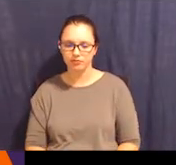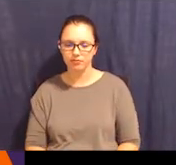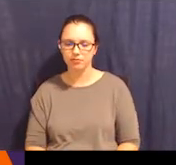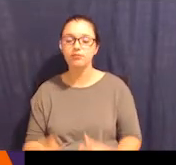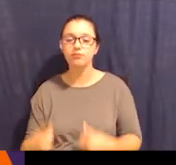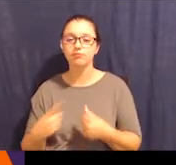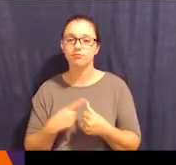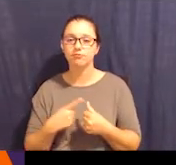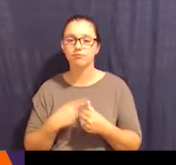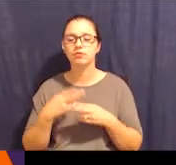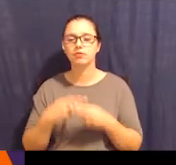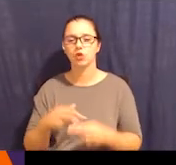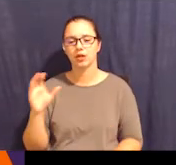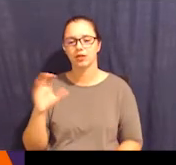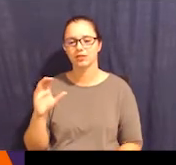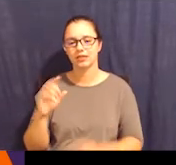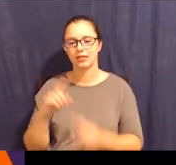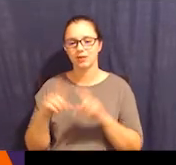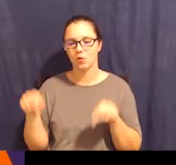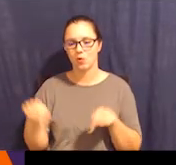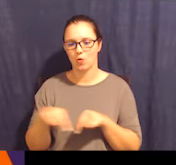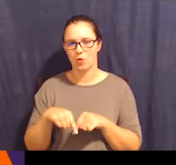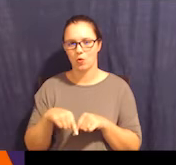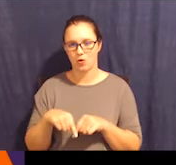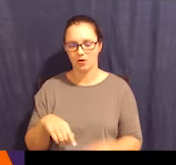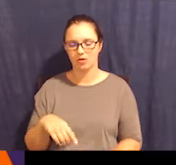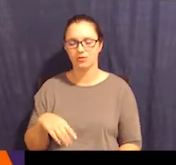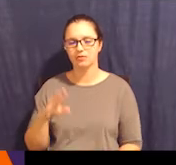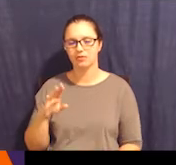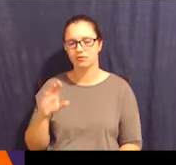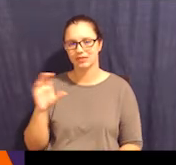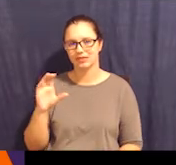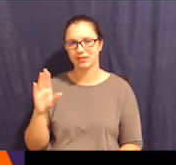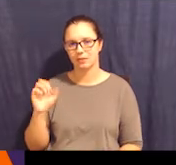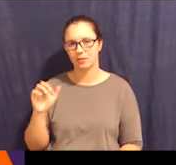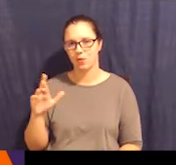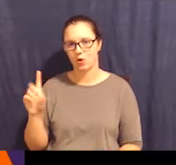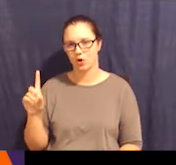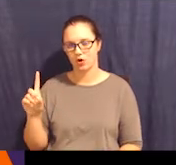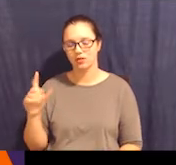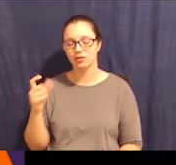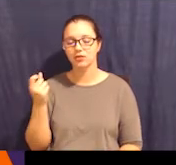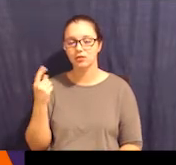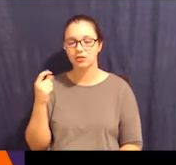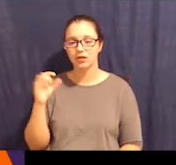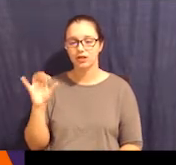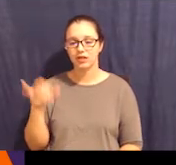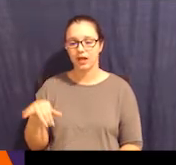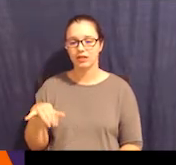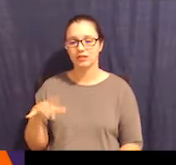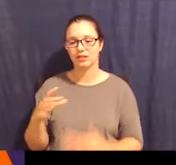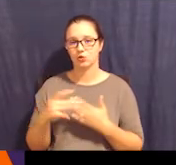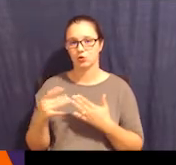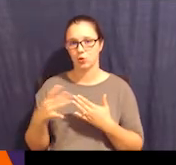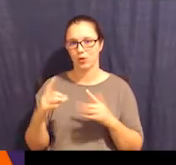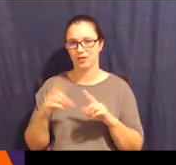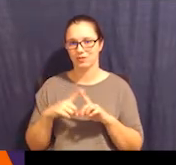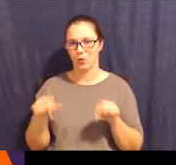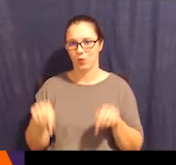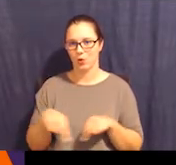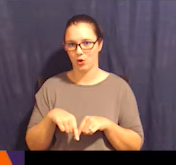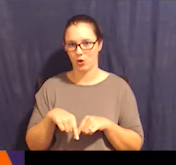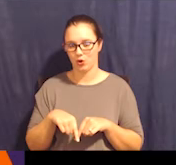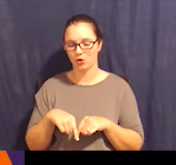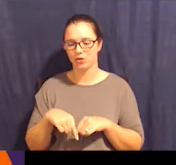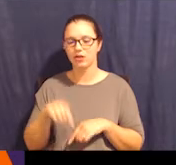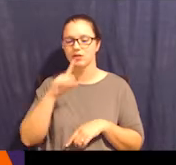a choice board where basically it's different pictures. And then on the bottom,